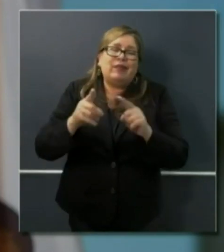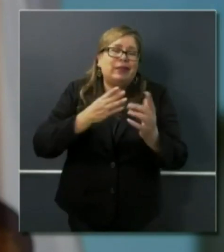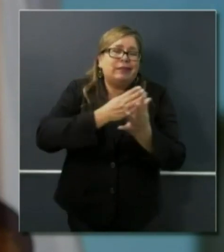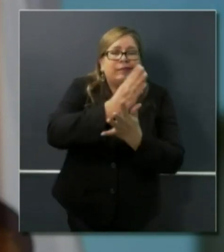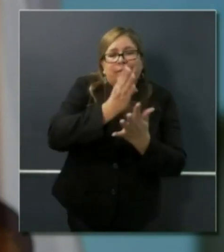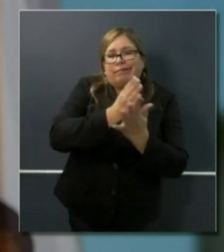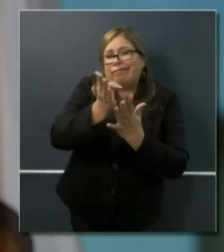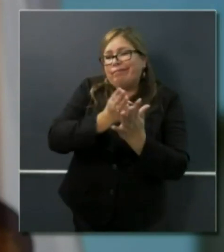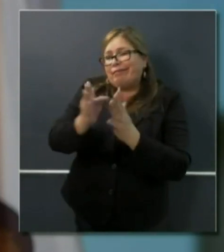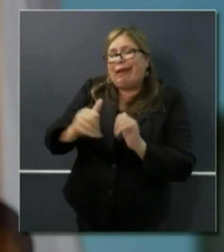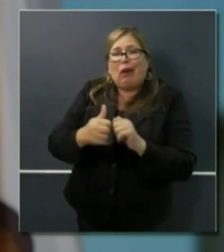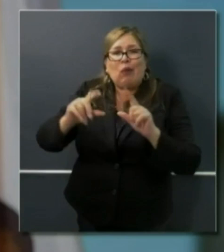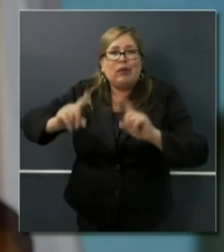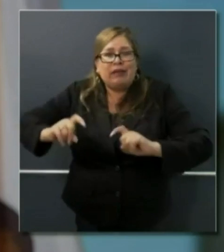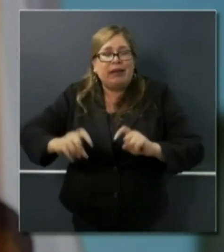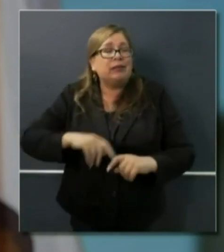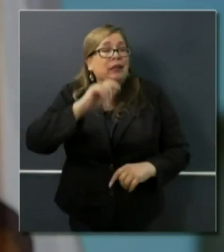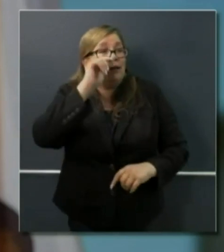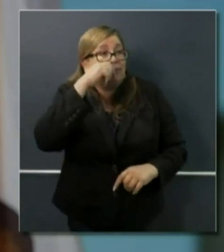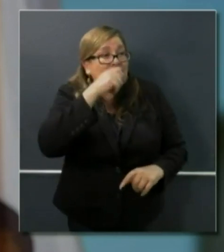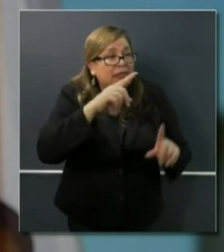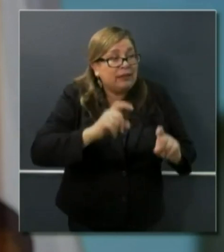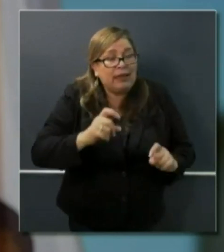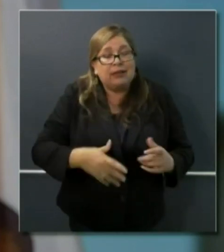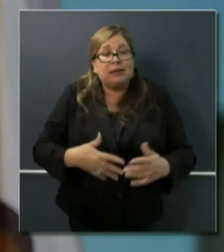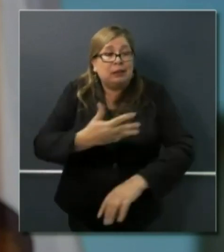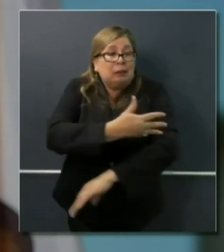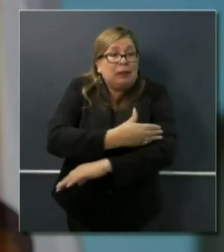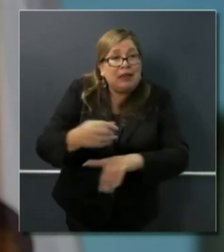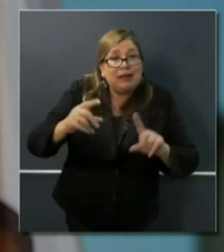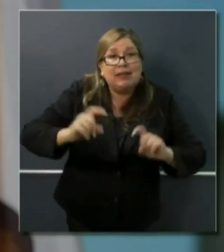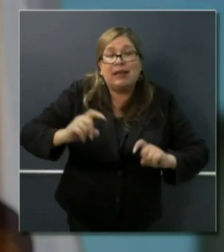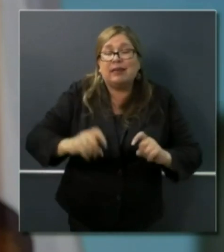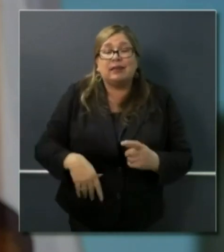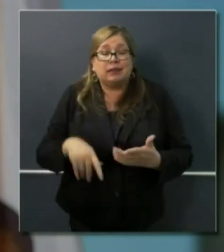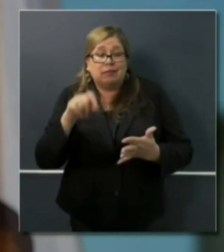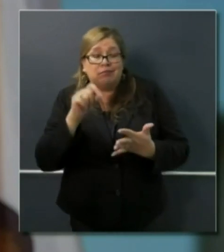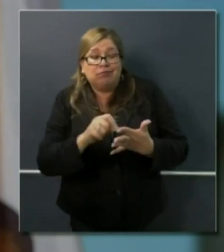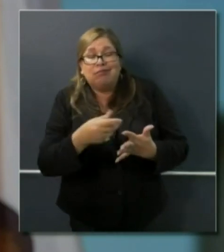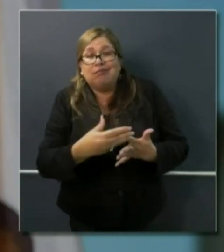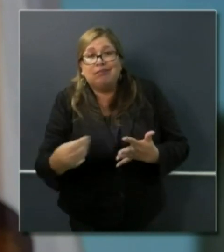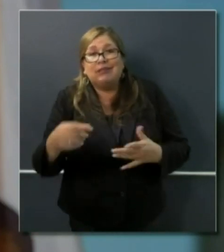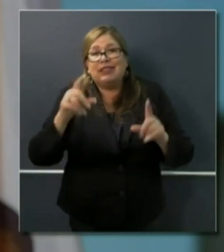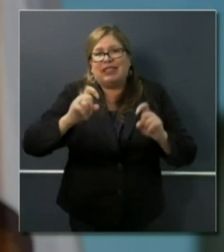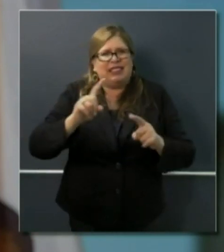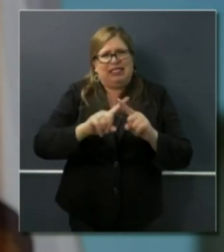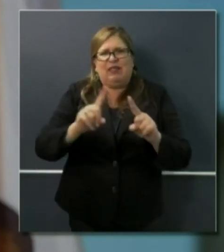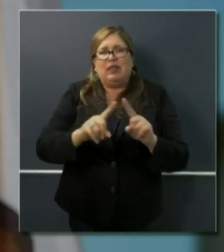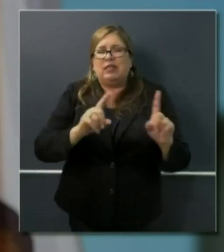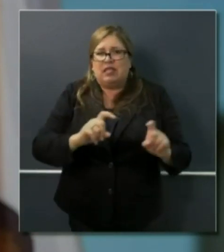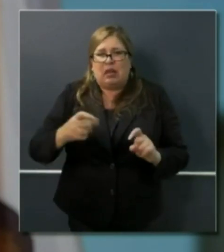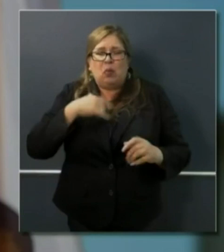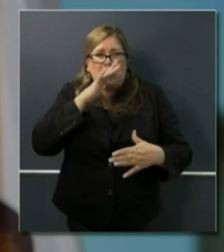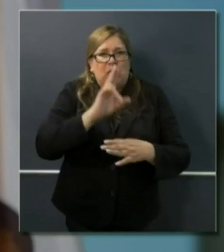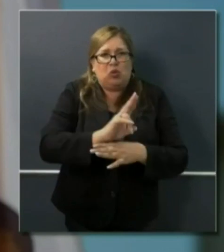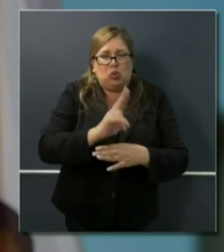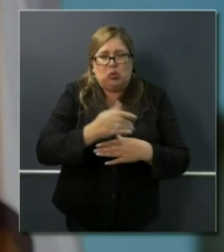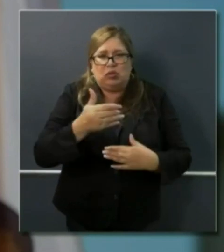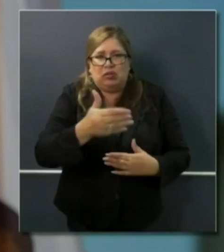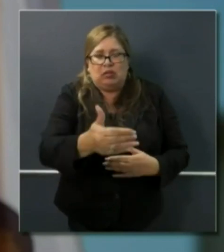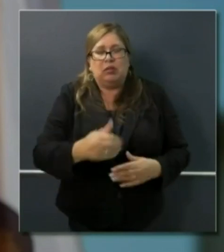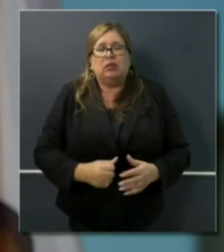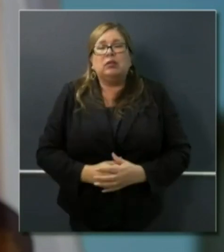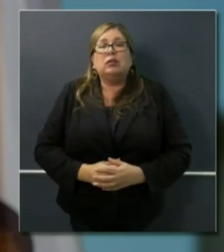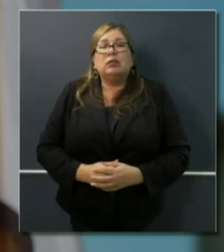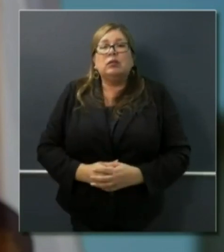just traditional PCR testing, but the new serology testing, the blood-based testing. And now with that as